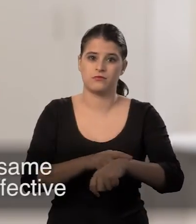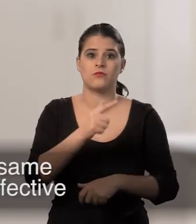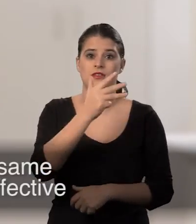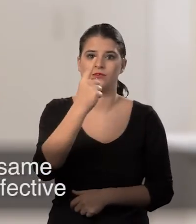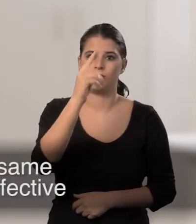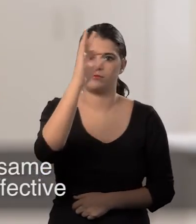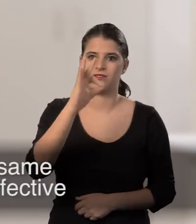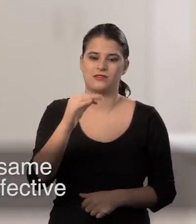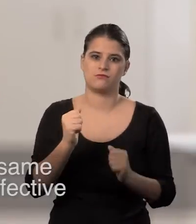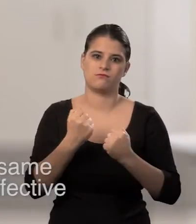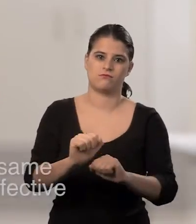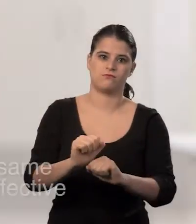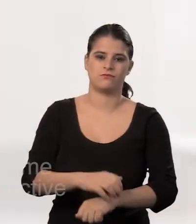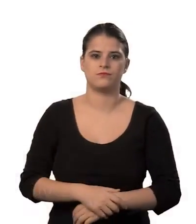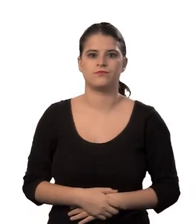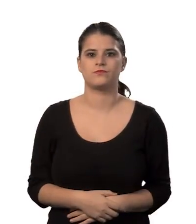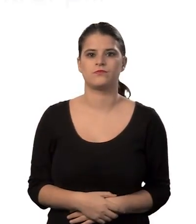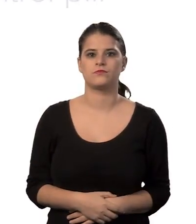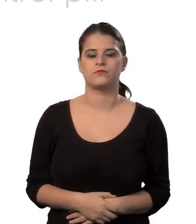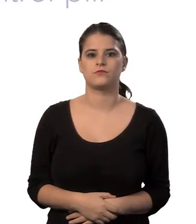and it's 91% effective.